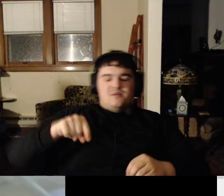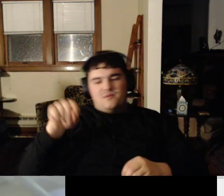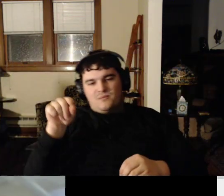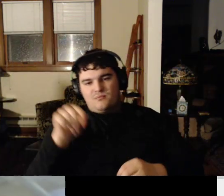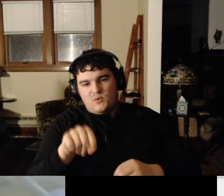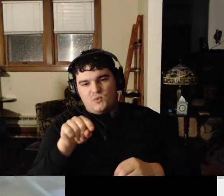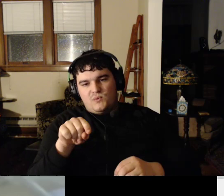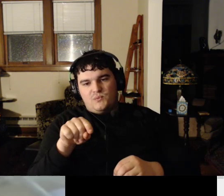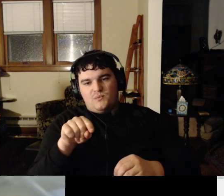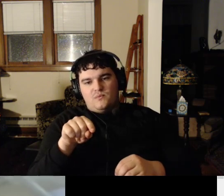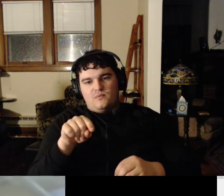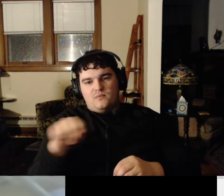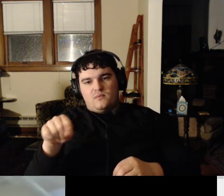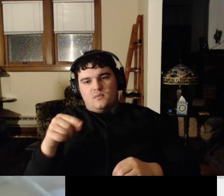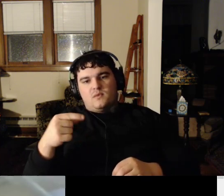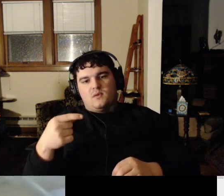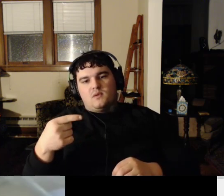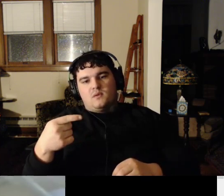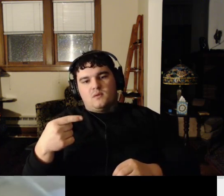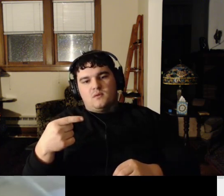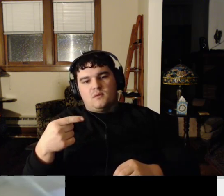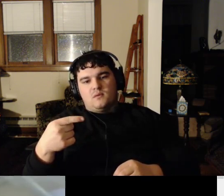Okay. George and Pam.